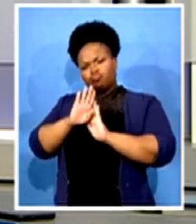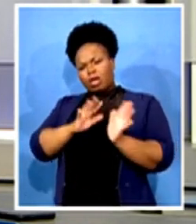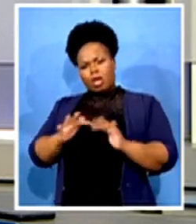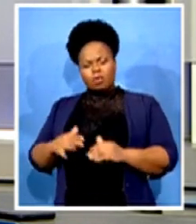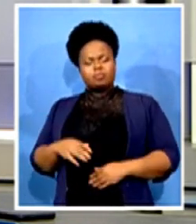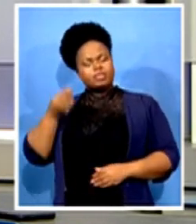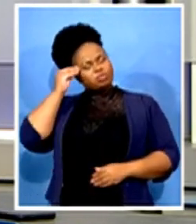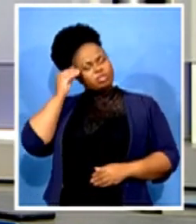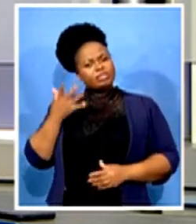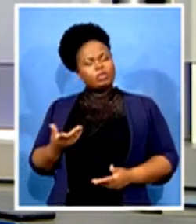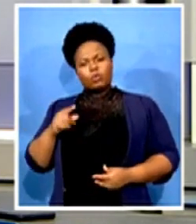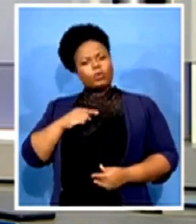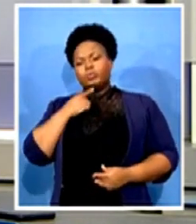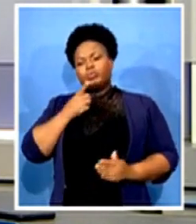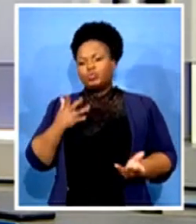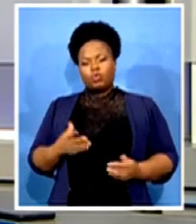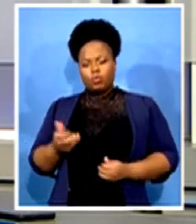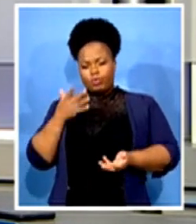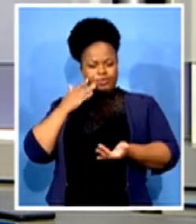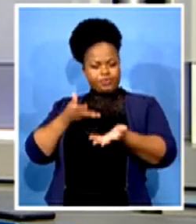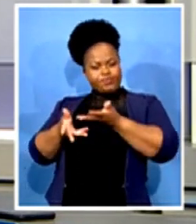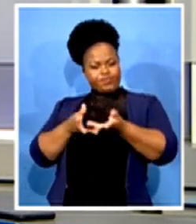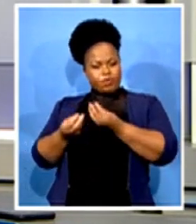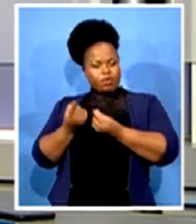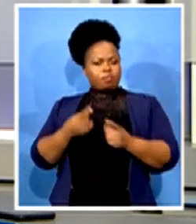interactions with him. What drove that optimism?